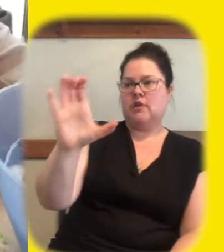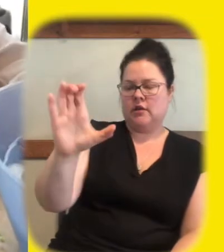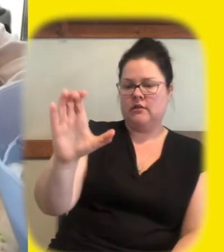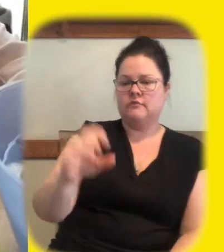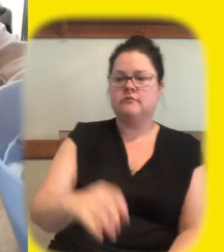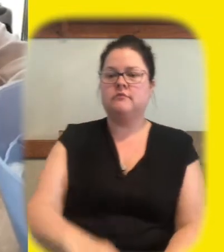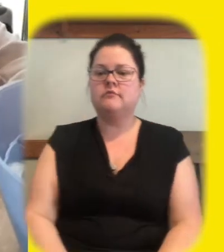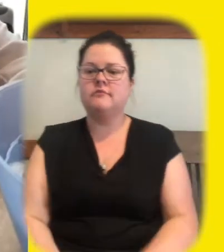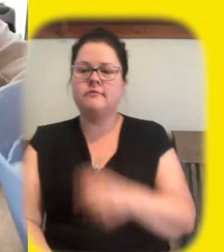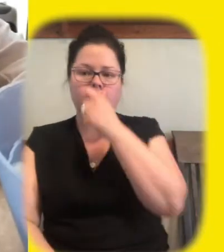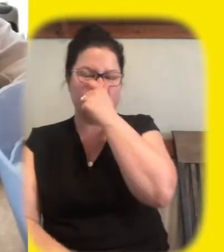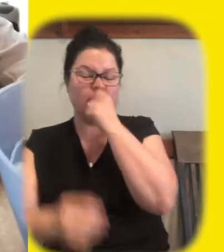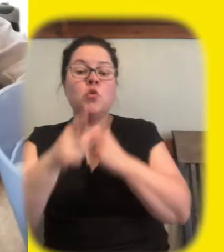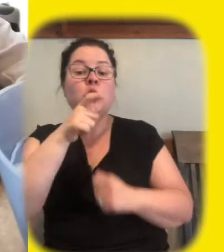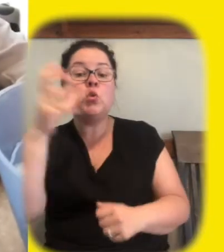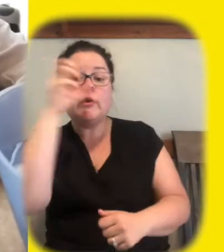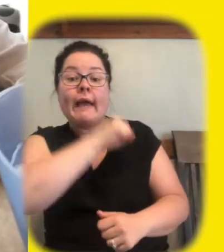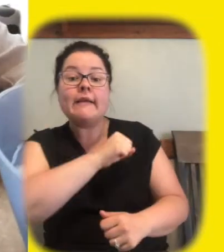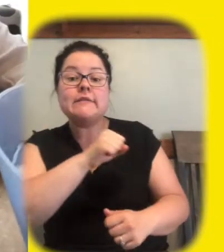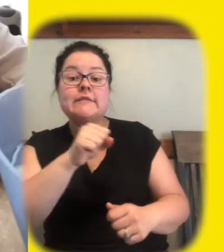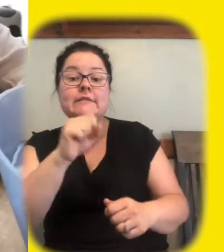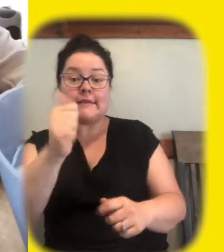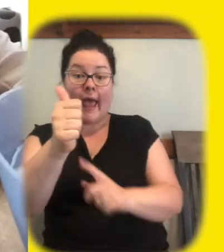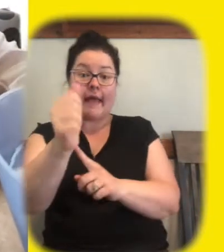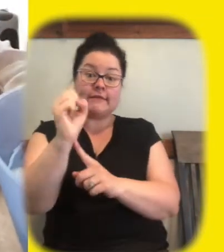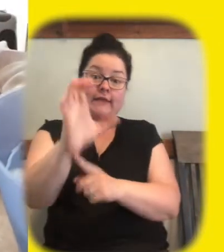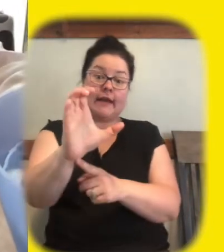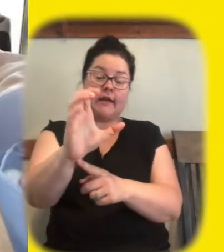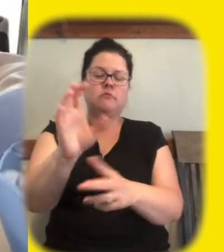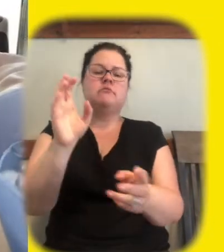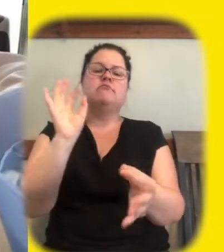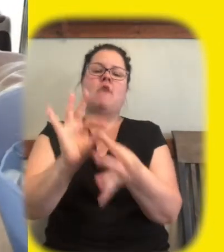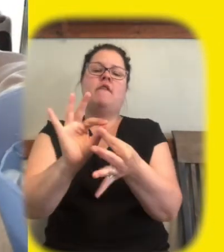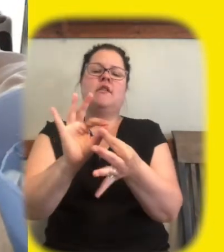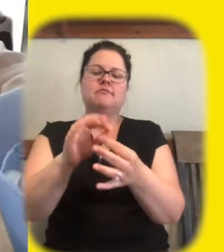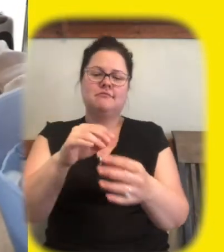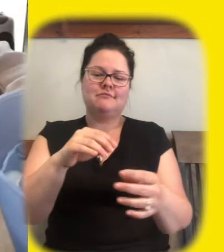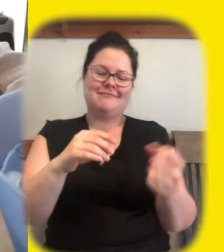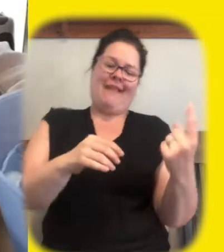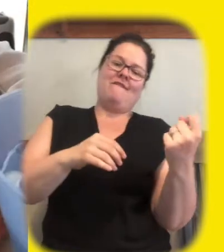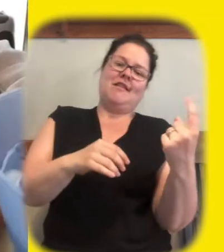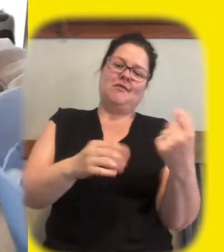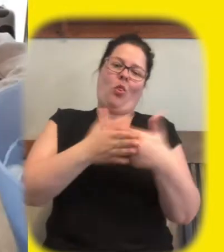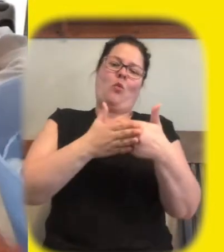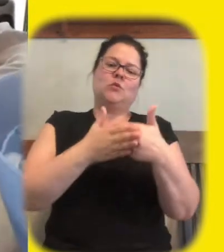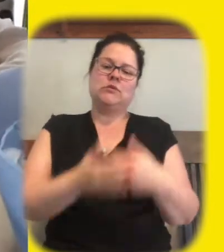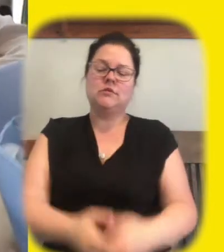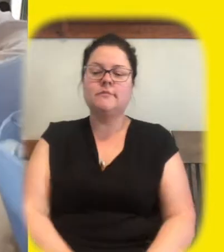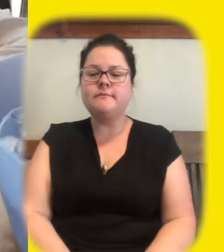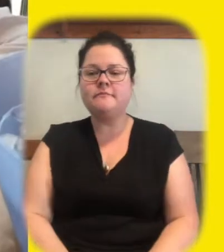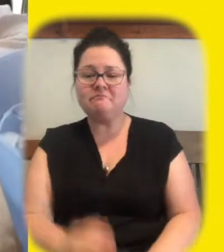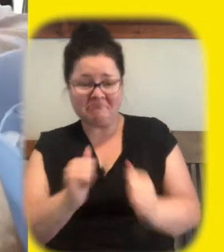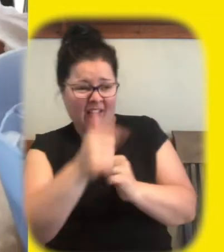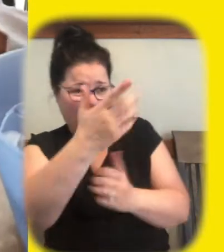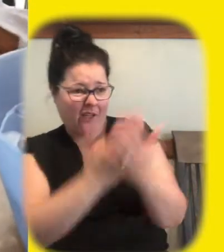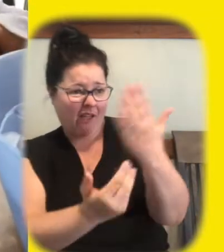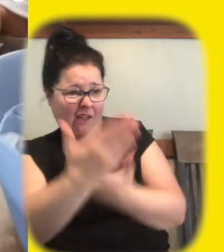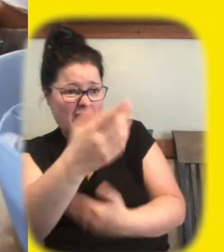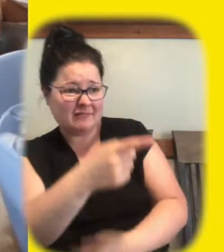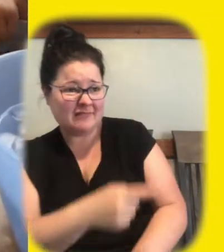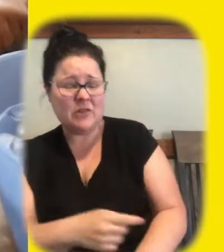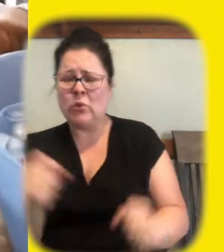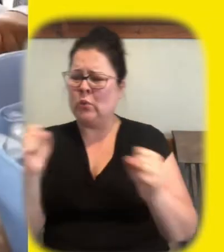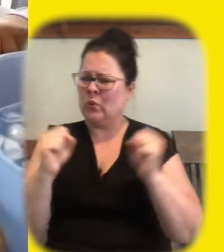how's your hand doing now